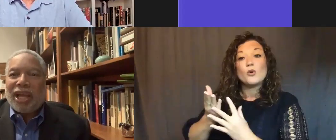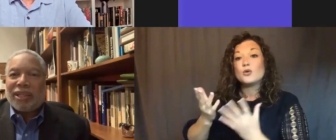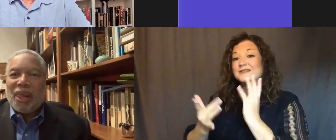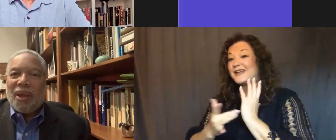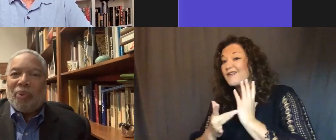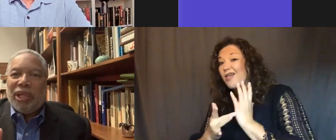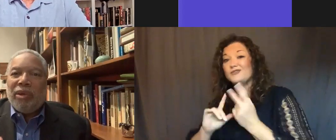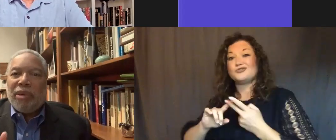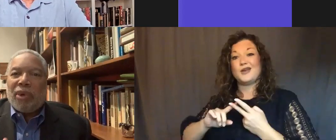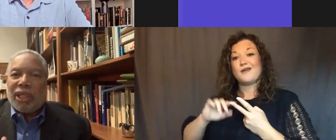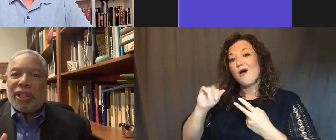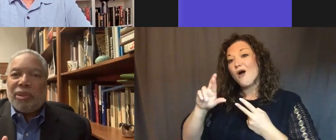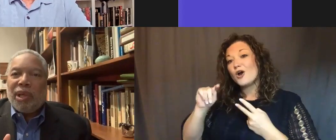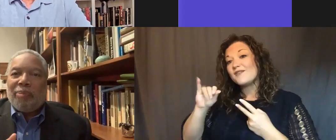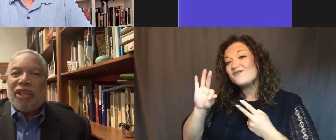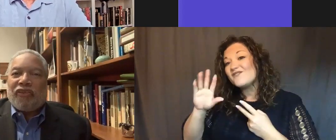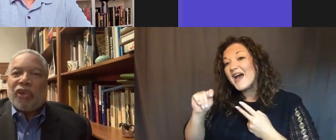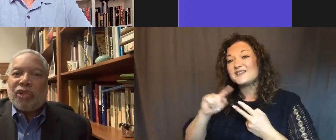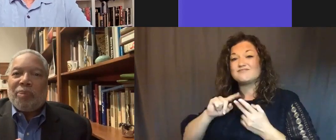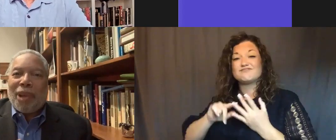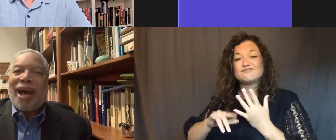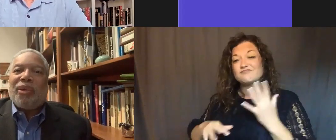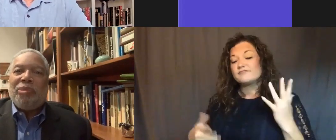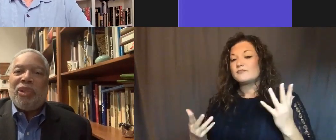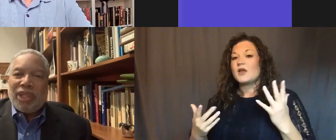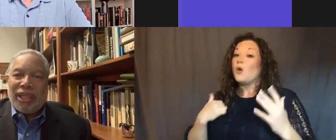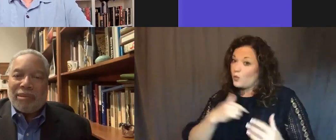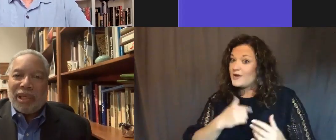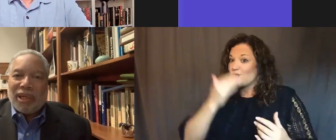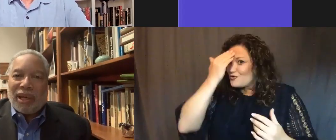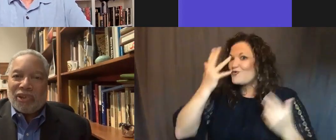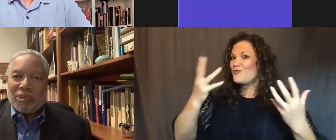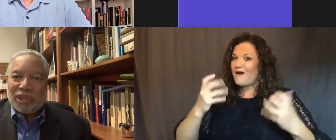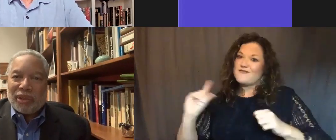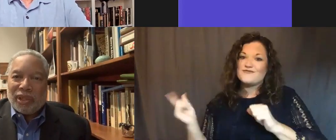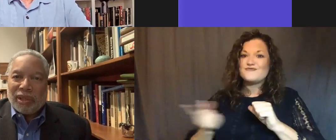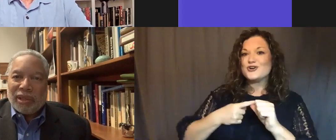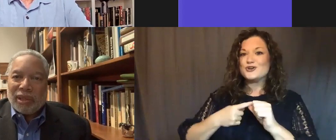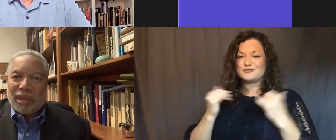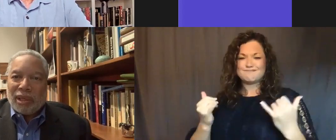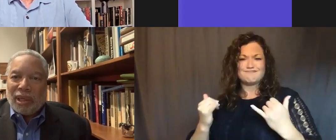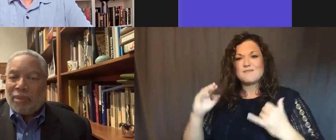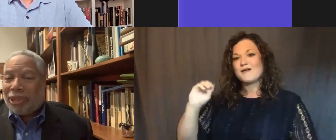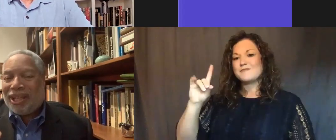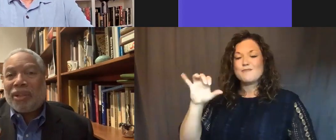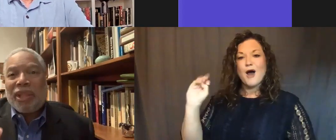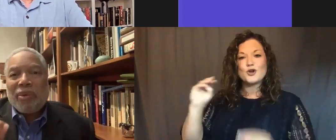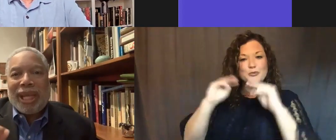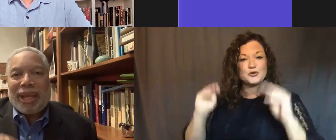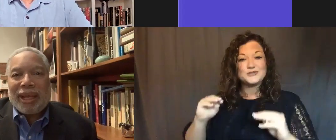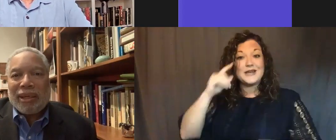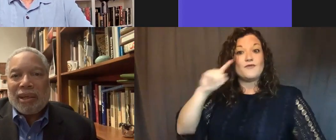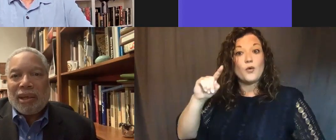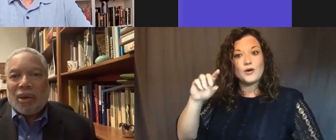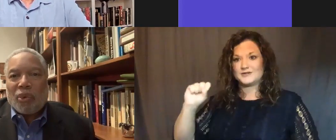artifacts. We knew we wanted to be the first modern museum of the Smithsonian. But the other thing